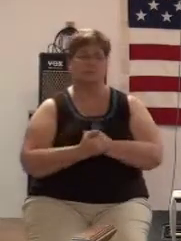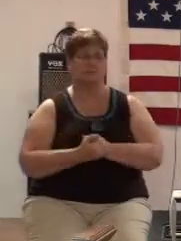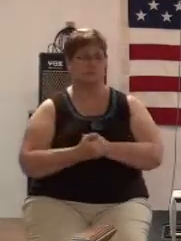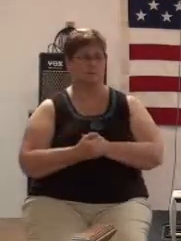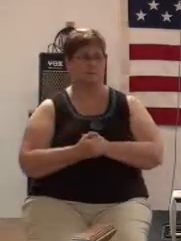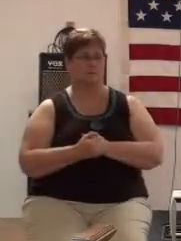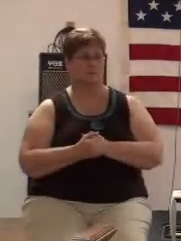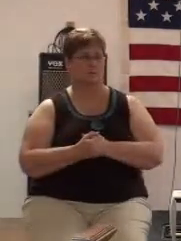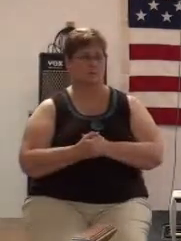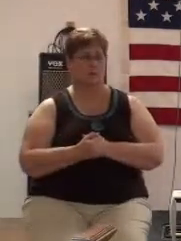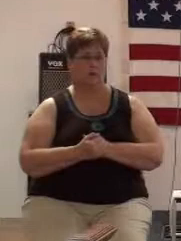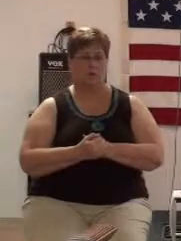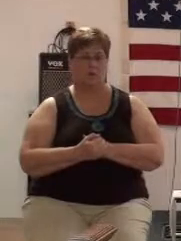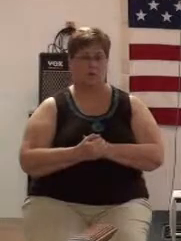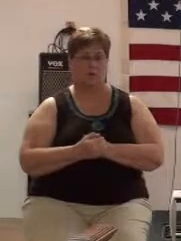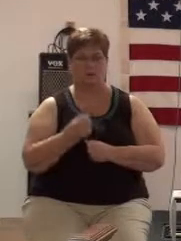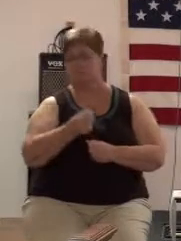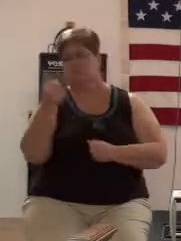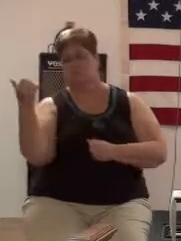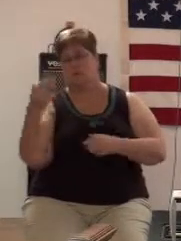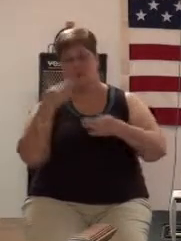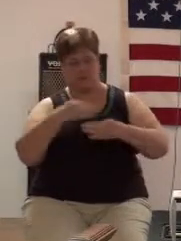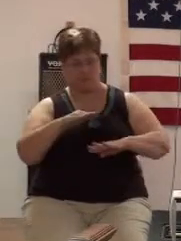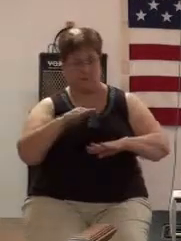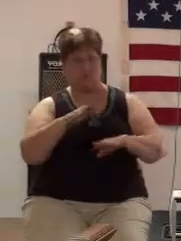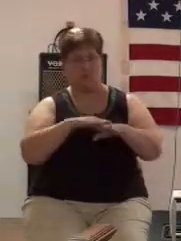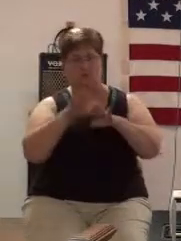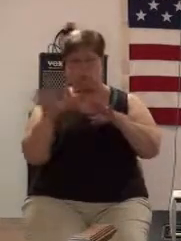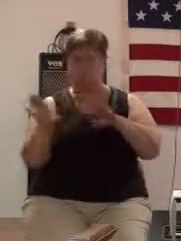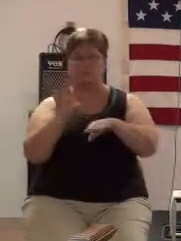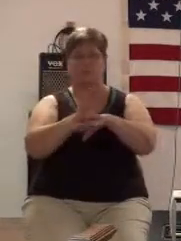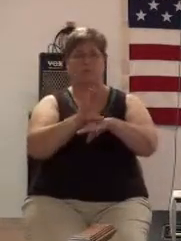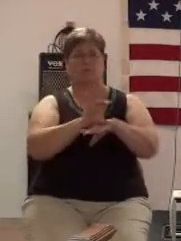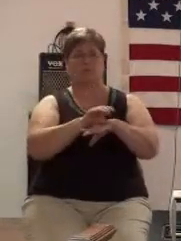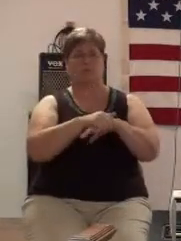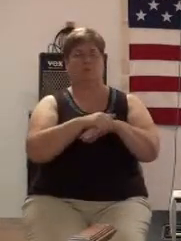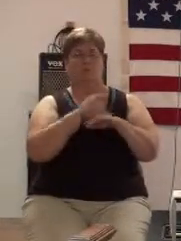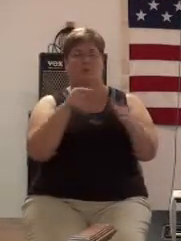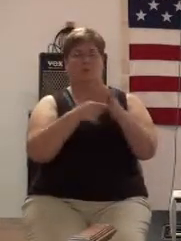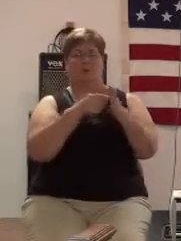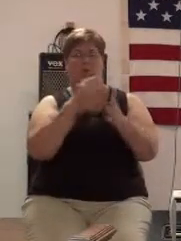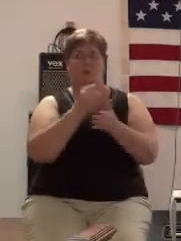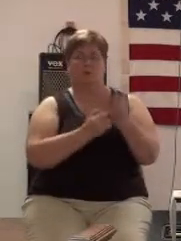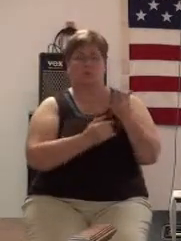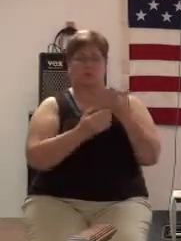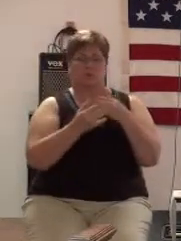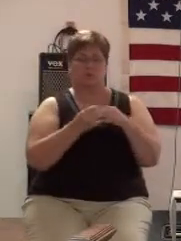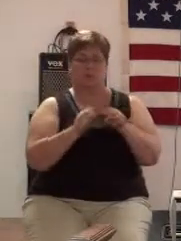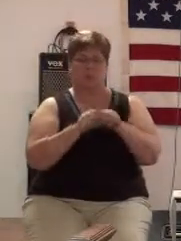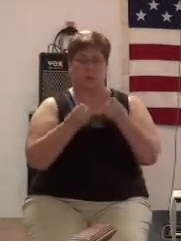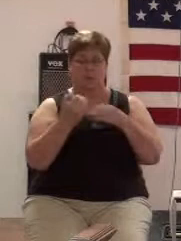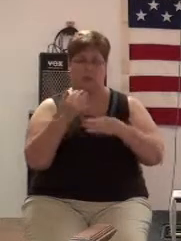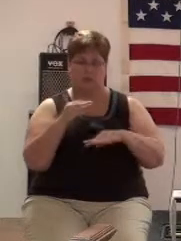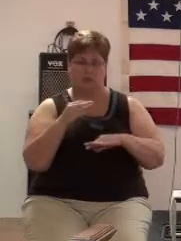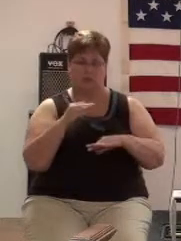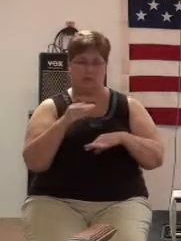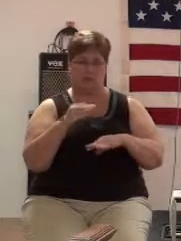Taking the limitations from the church. This is what's taken the limitations off.